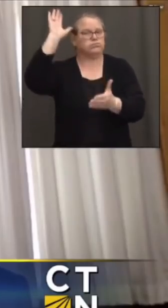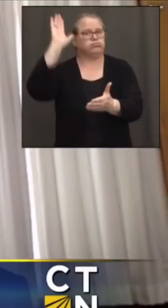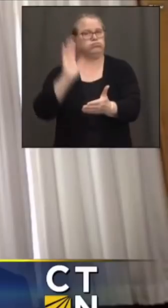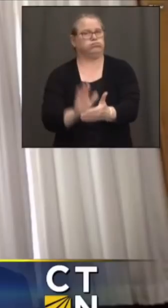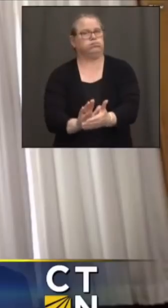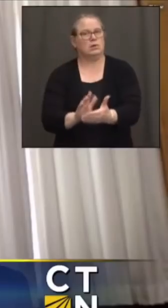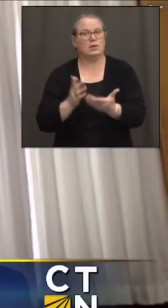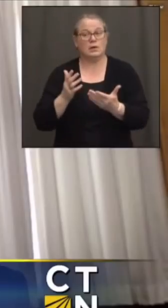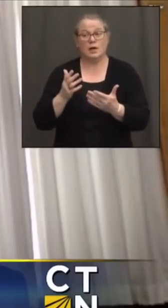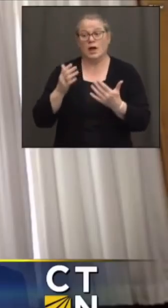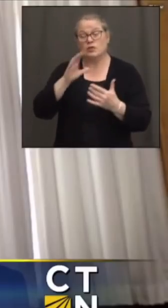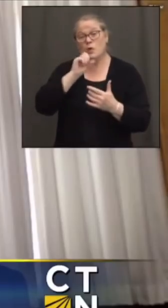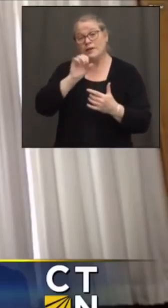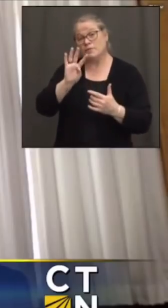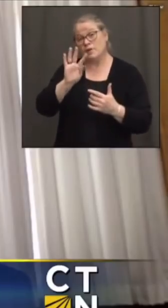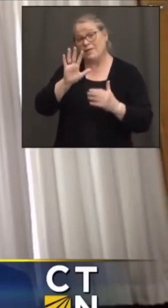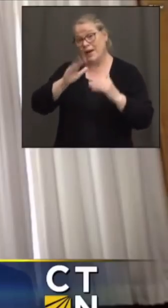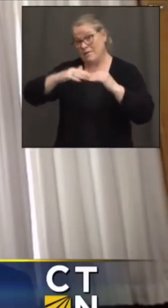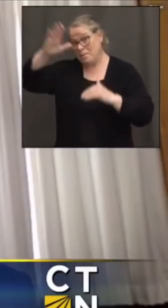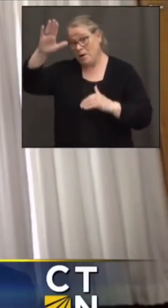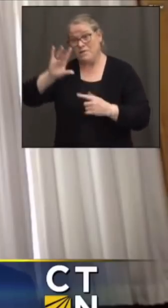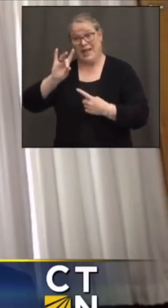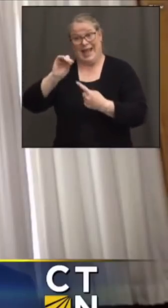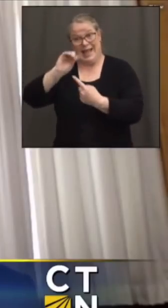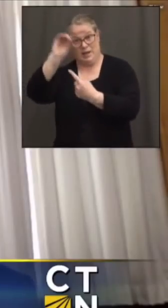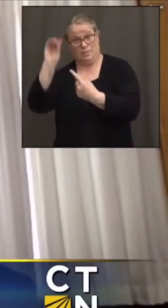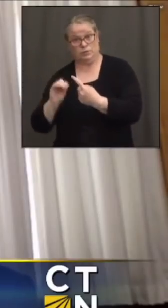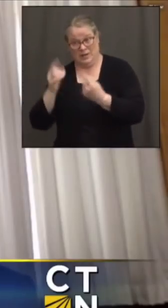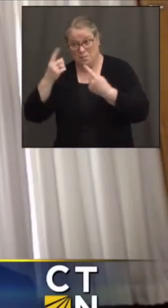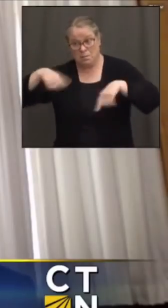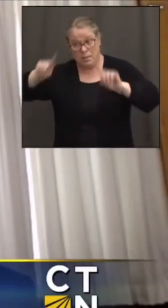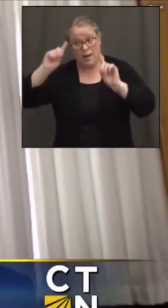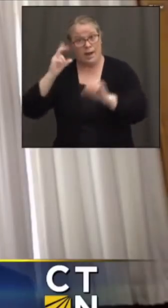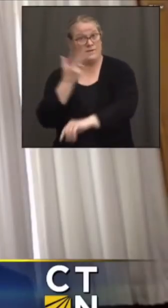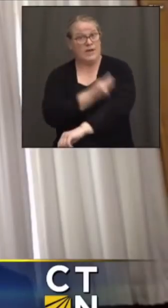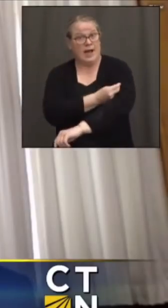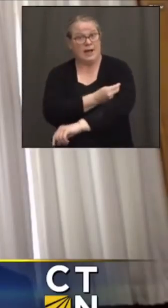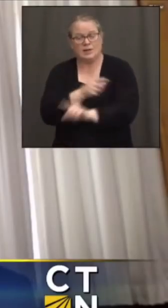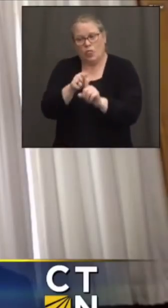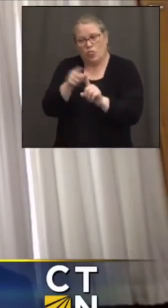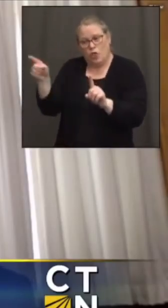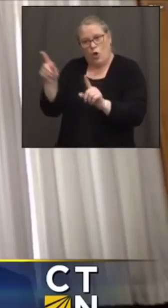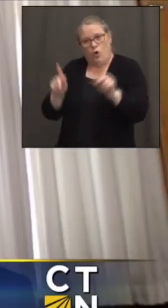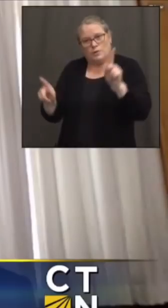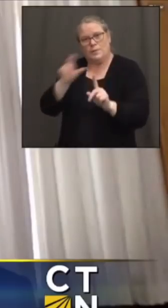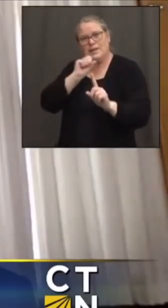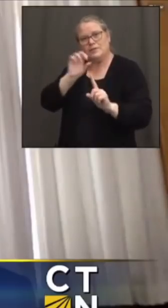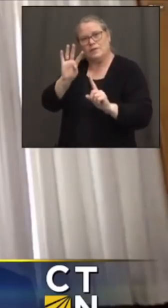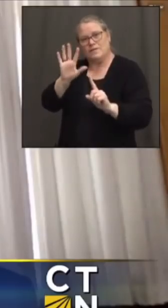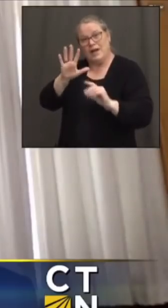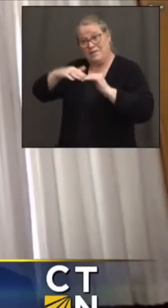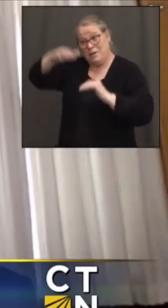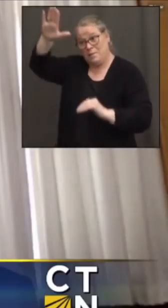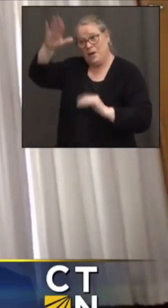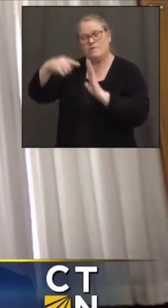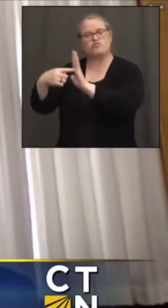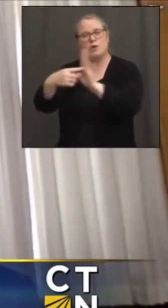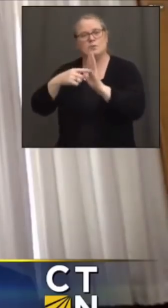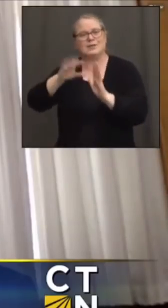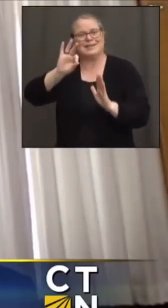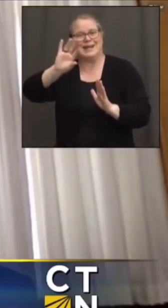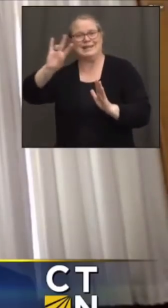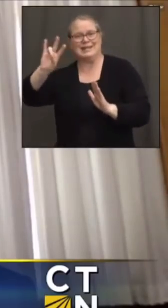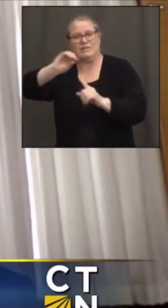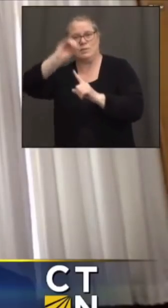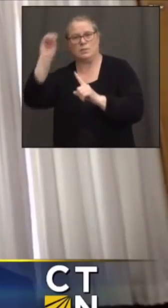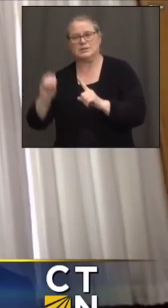percent of the people 45 and above vaccinated, those people, people 45 and above represent 97 percent of